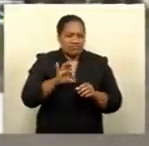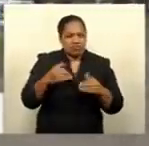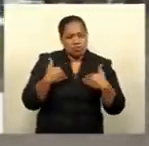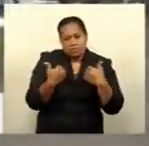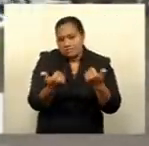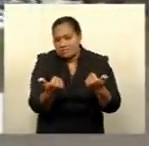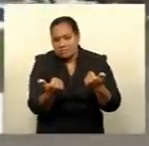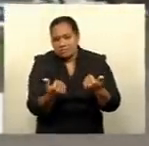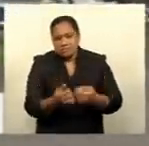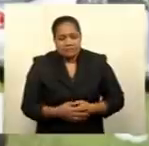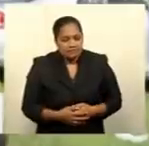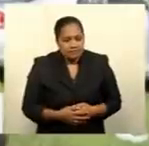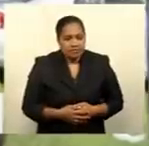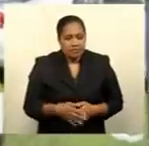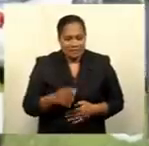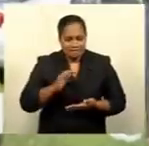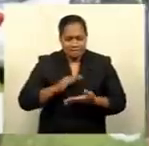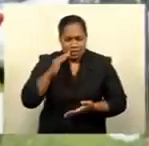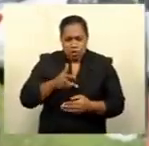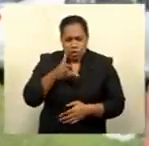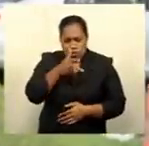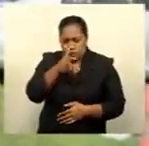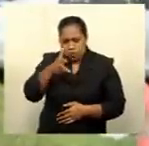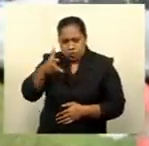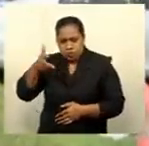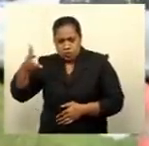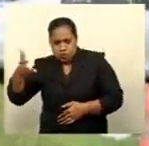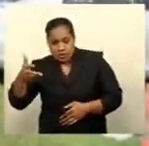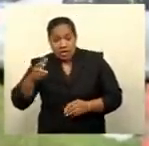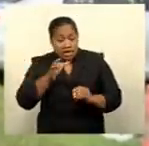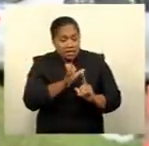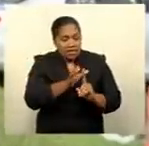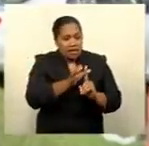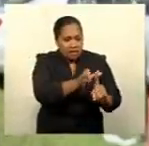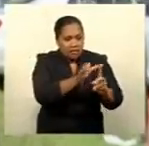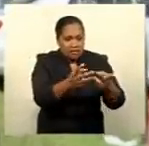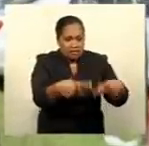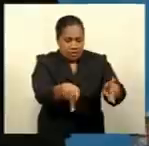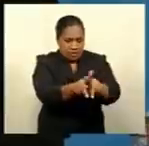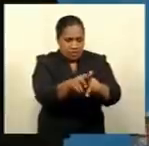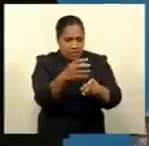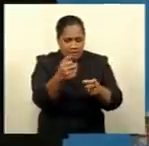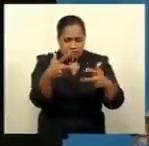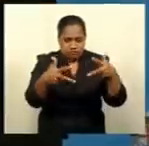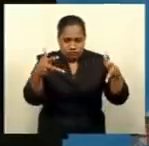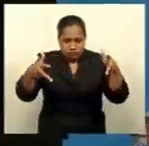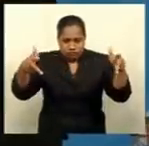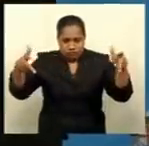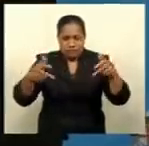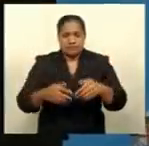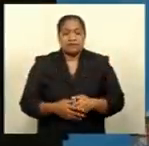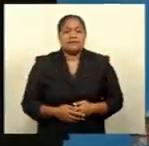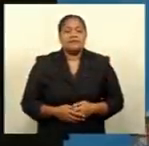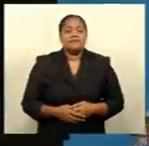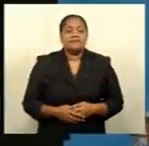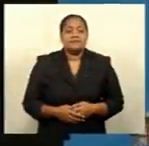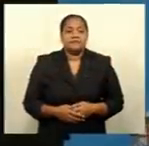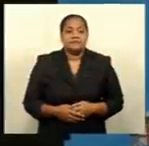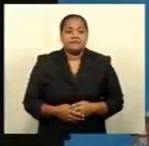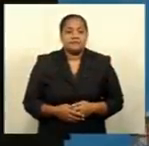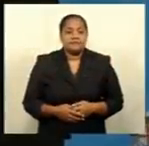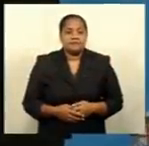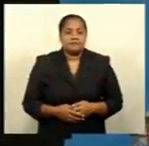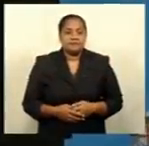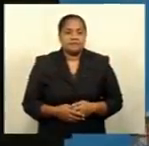have increased CCTV support and oversight within the quarantine facility. We will be having the requirement that all quarantine